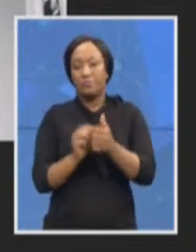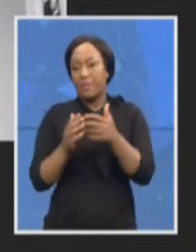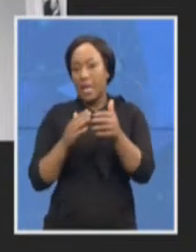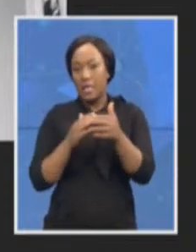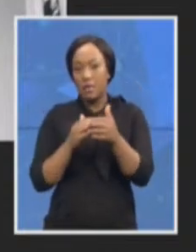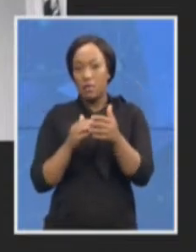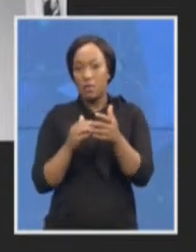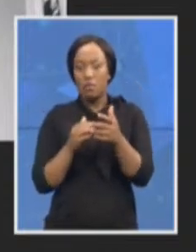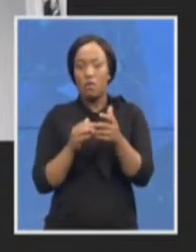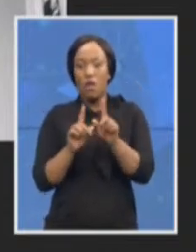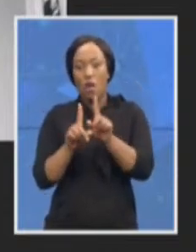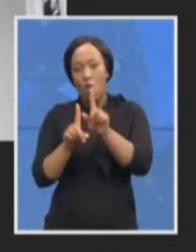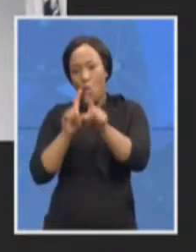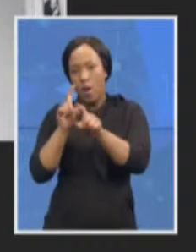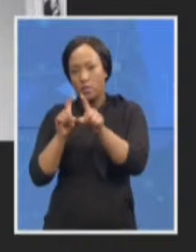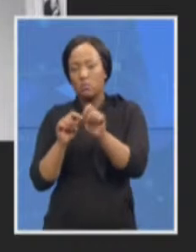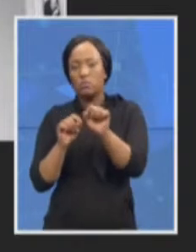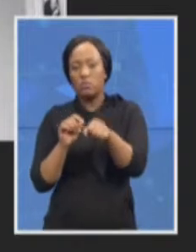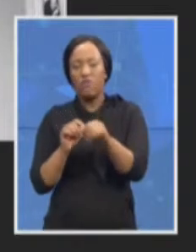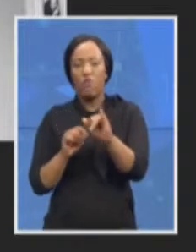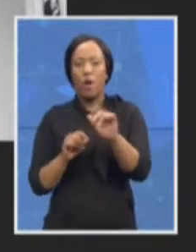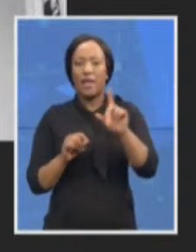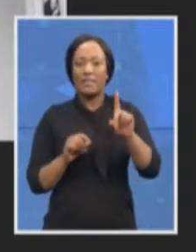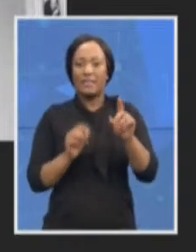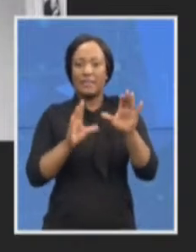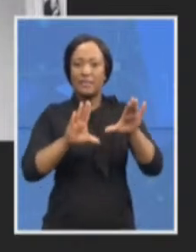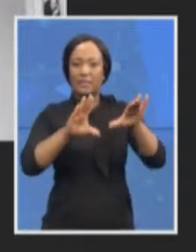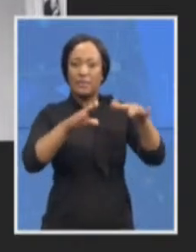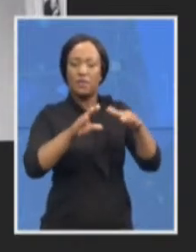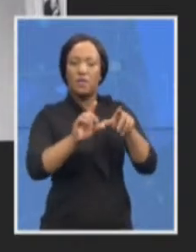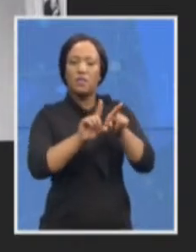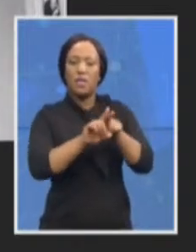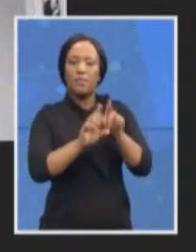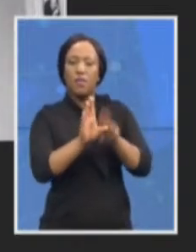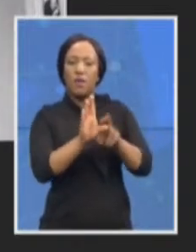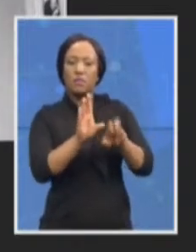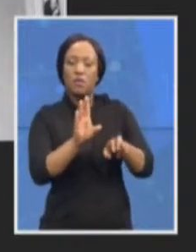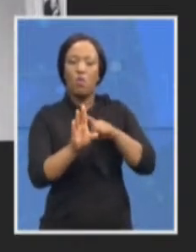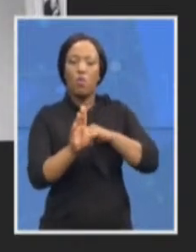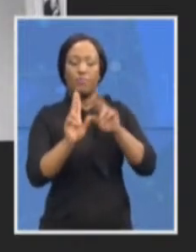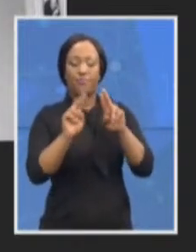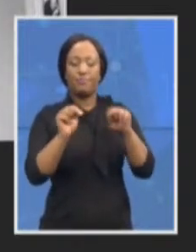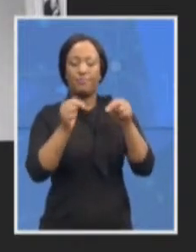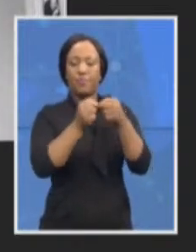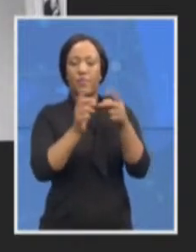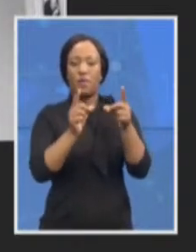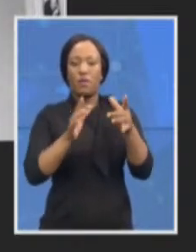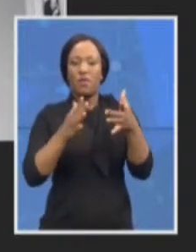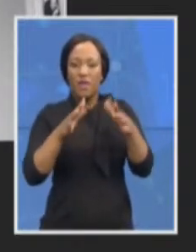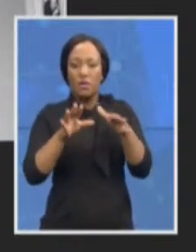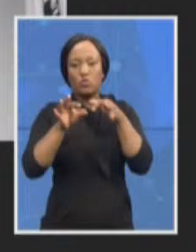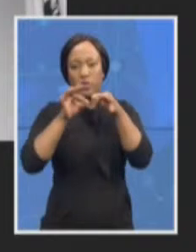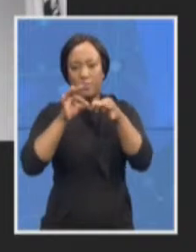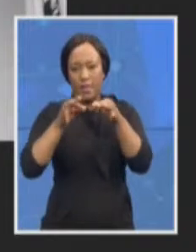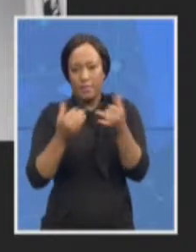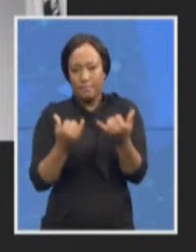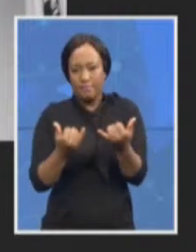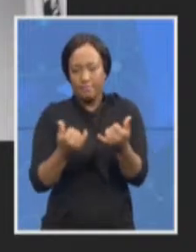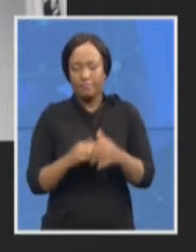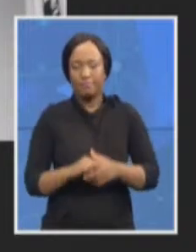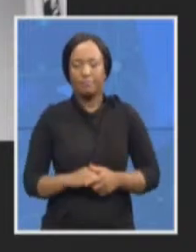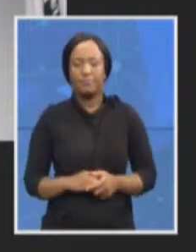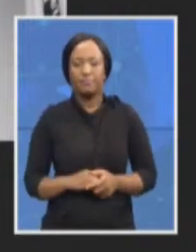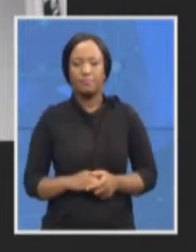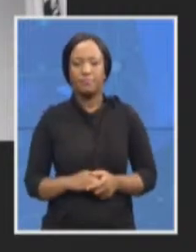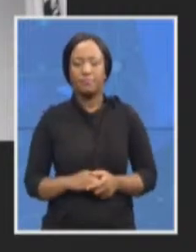and the resignation as the National Director has just addressed the issue. I will take questions in groups